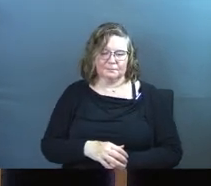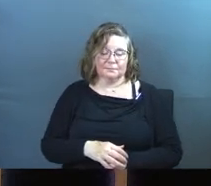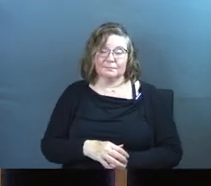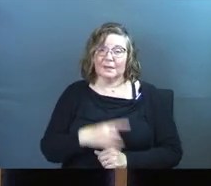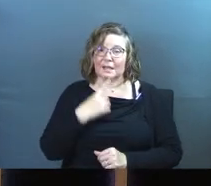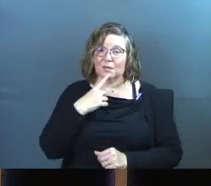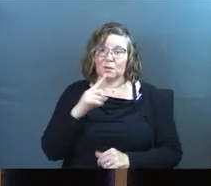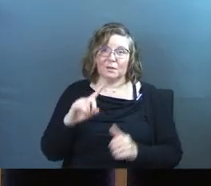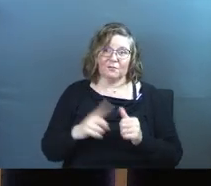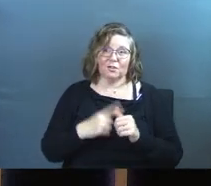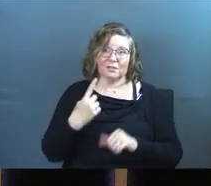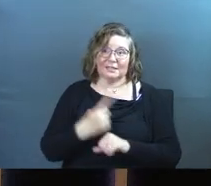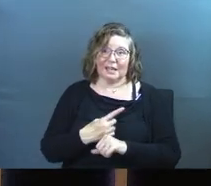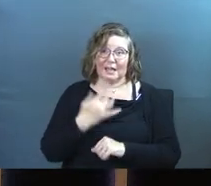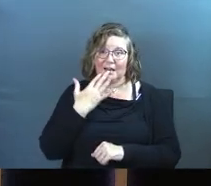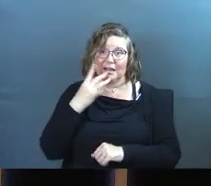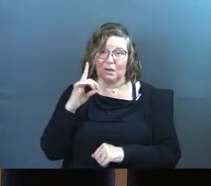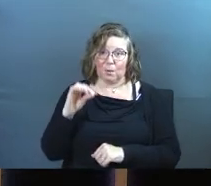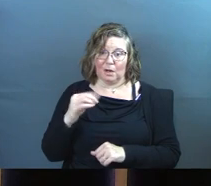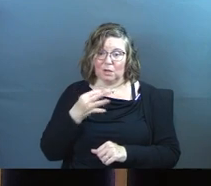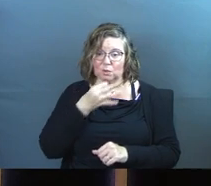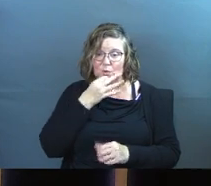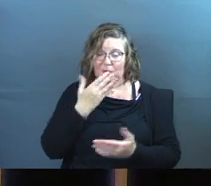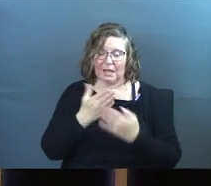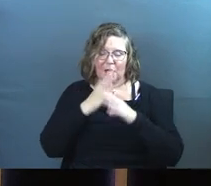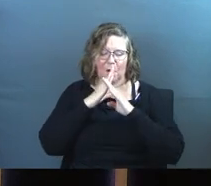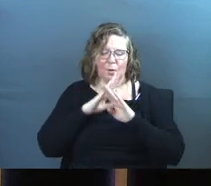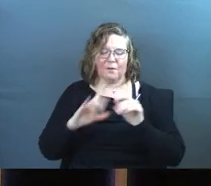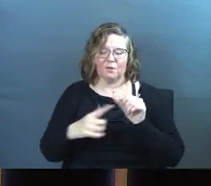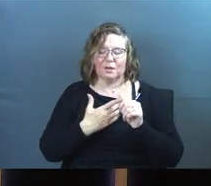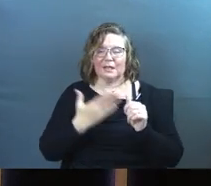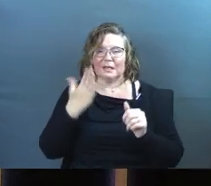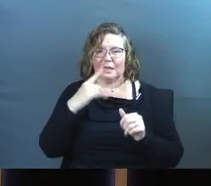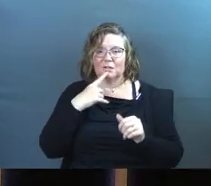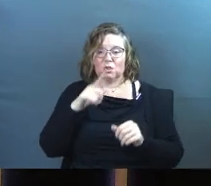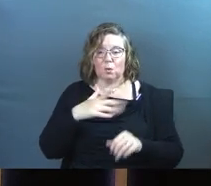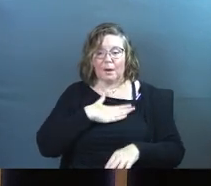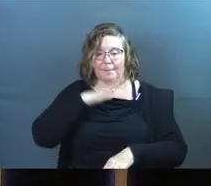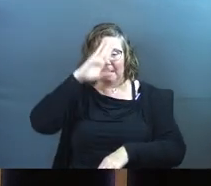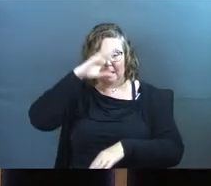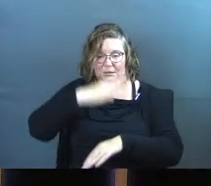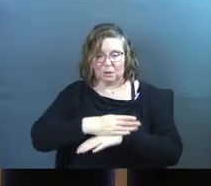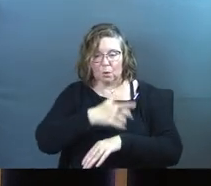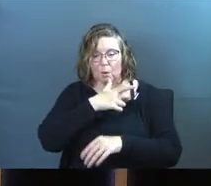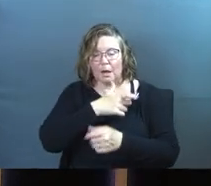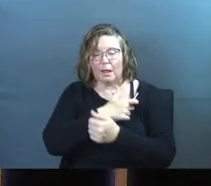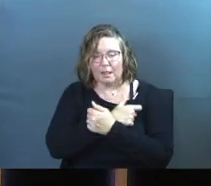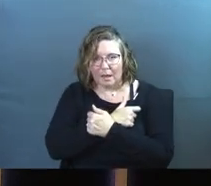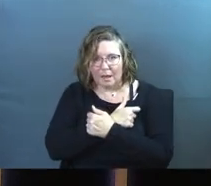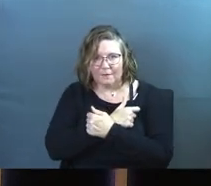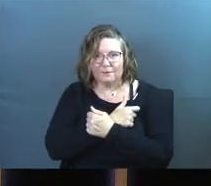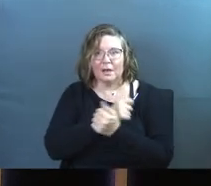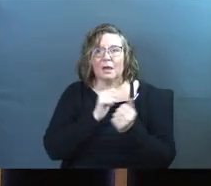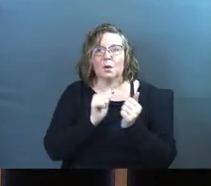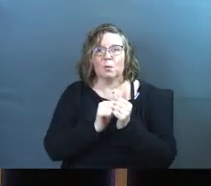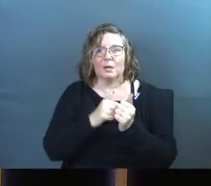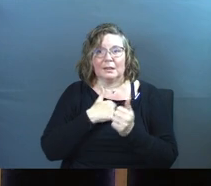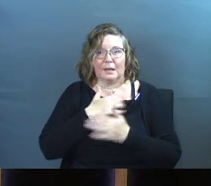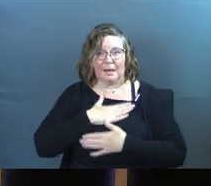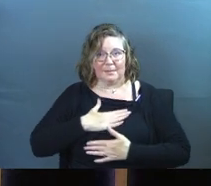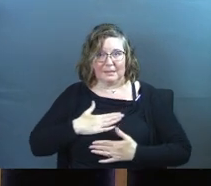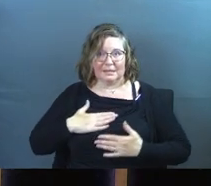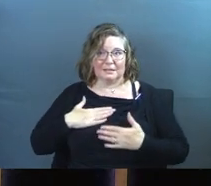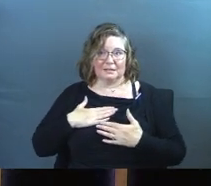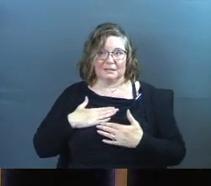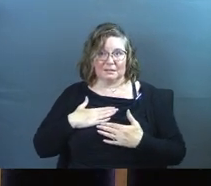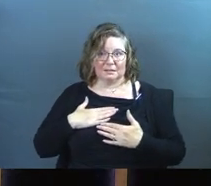I can tell you, day one in Colorado, as soon as I got quiet, first thing God said is, You are my son, whom I love. And with you, I am pleased.